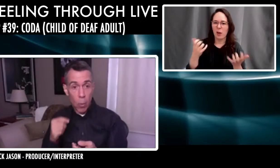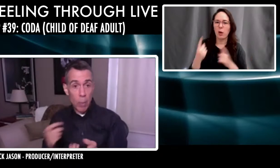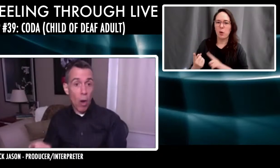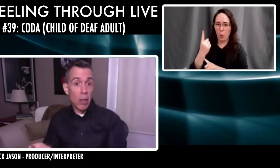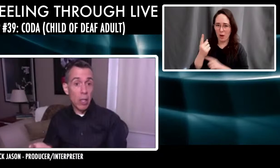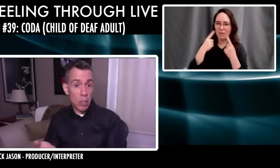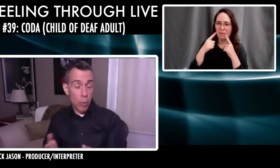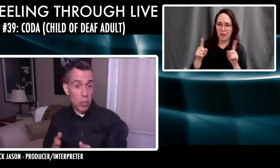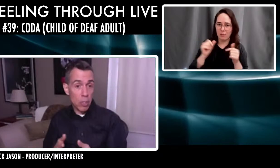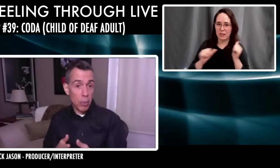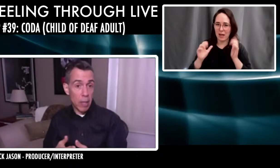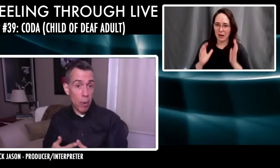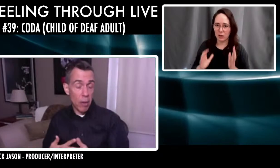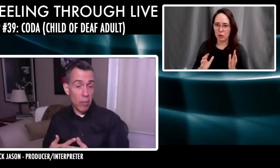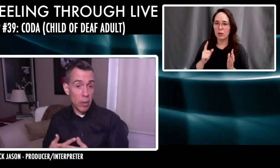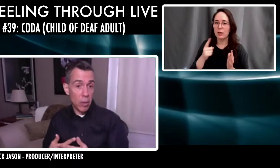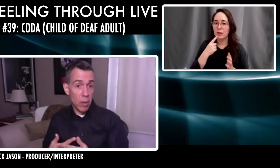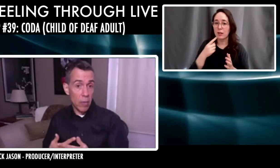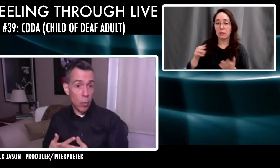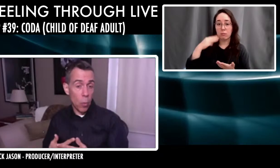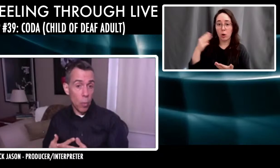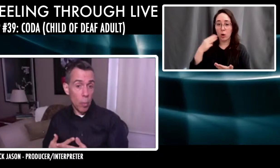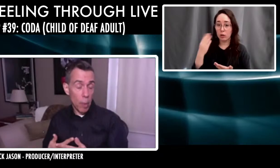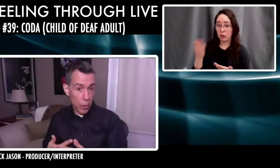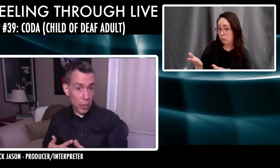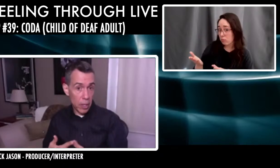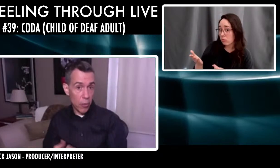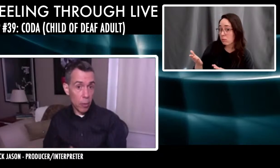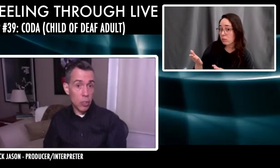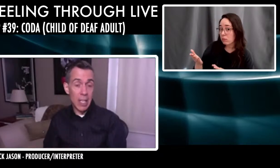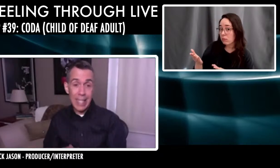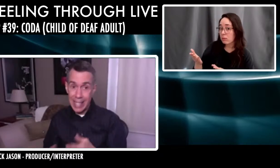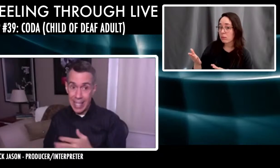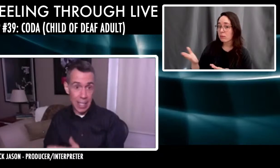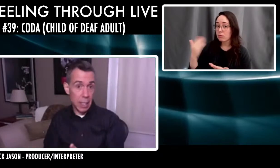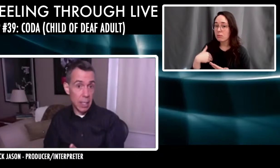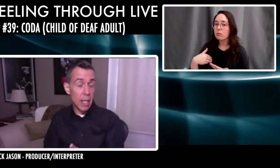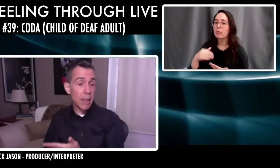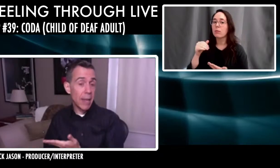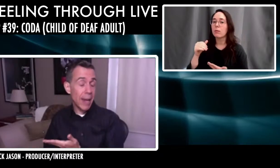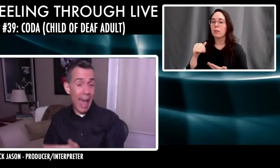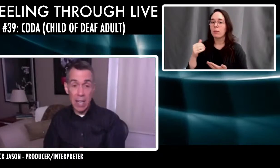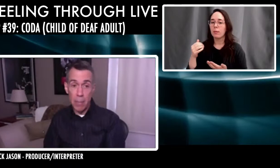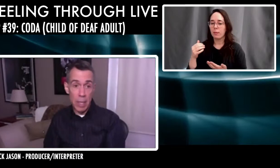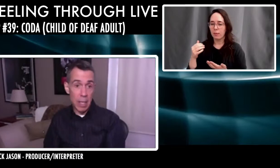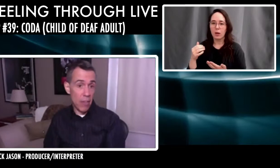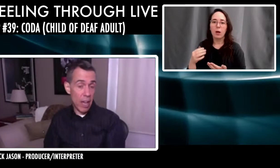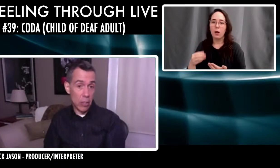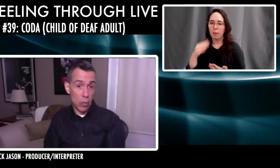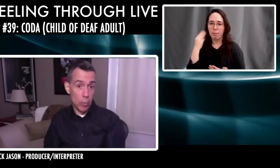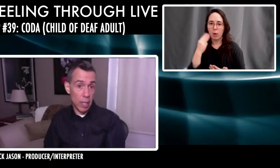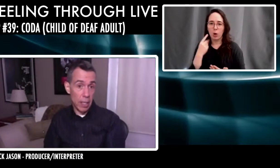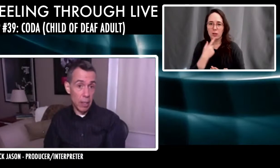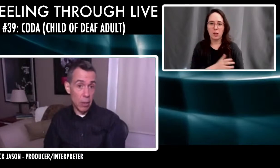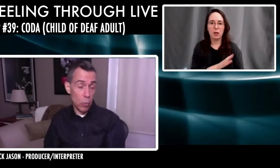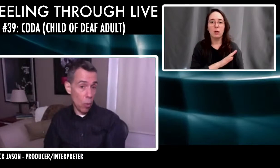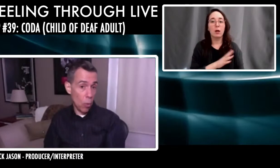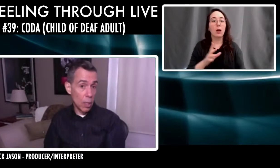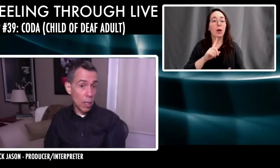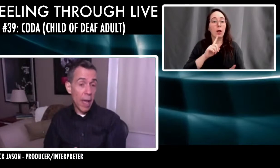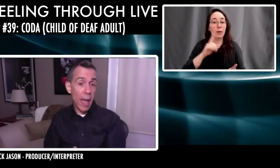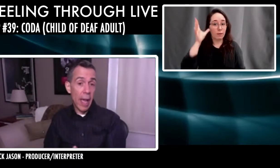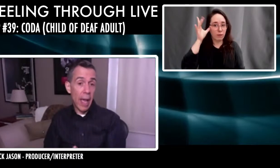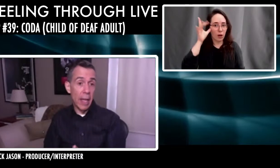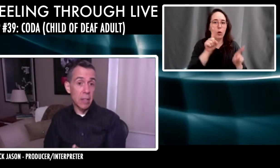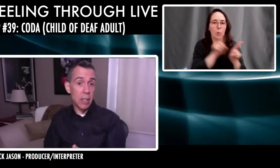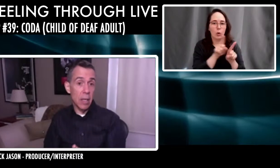Uh, when Marley was approached to play the part of the, of the mother in the film, she insisted that it had to be a deaf actor who played the role